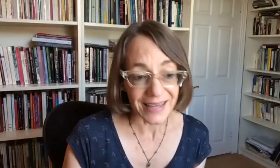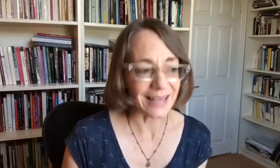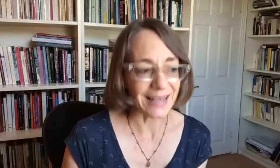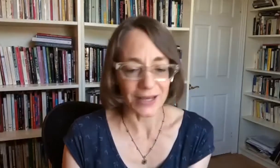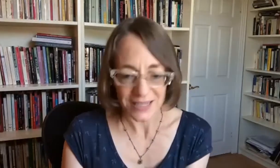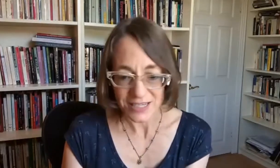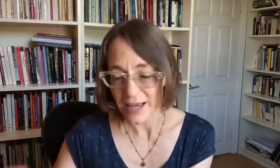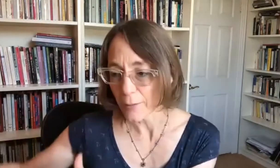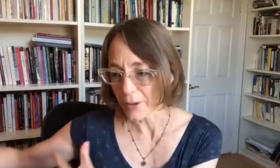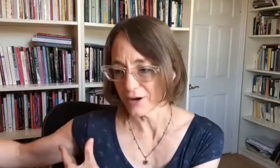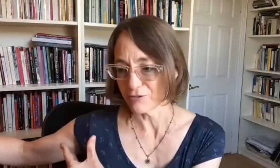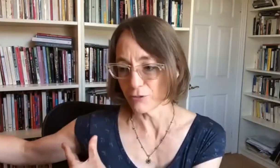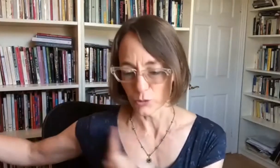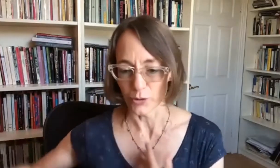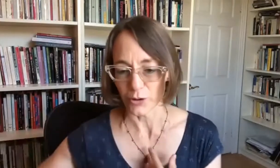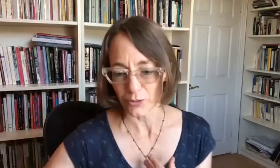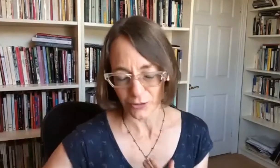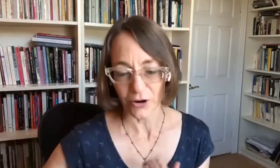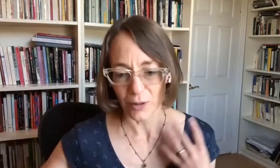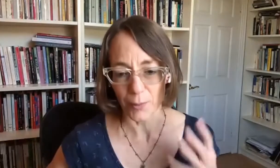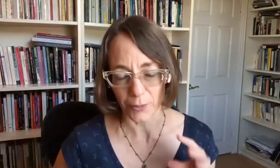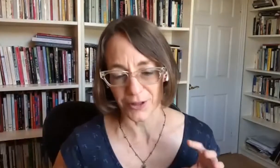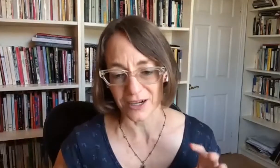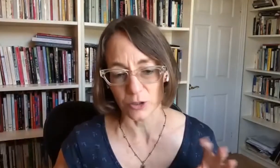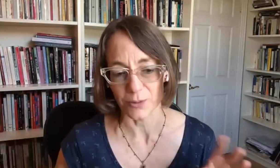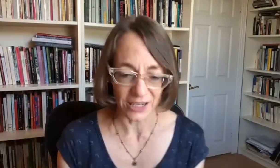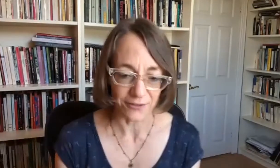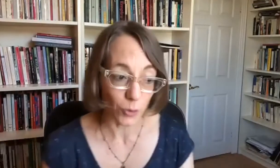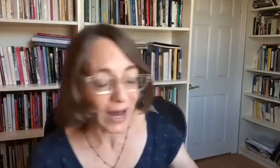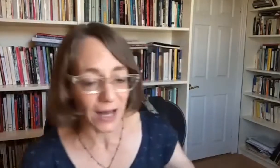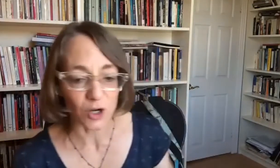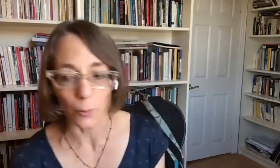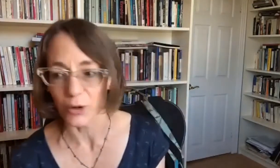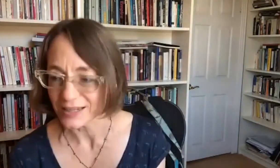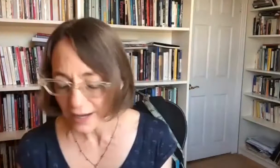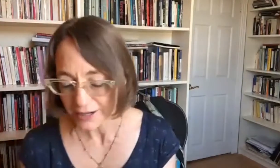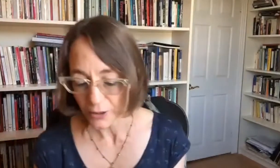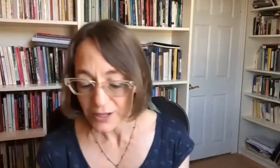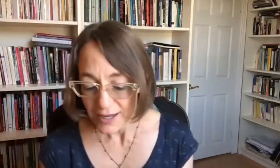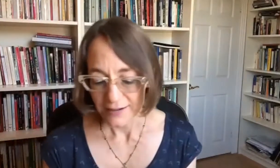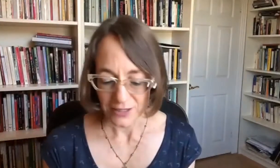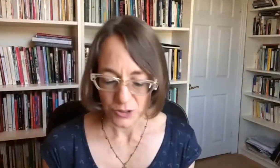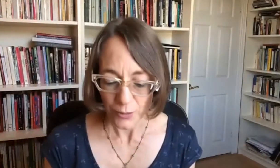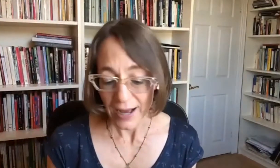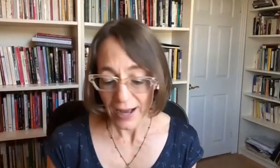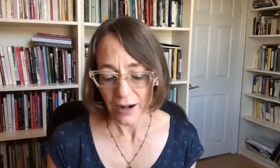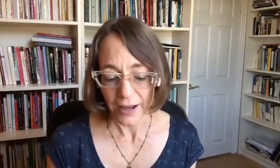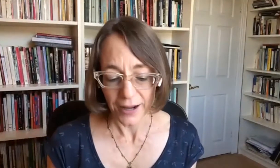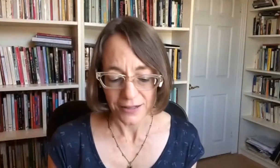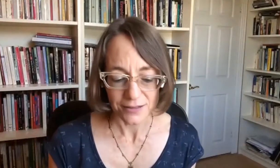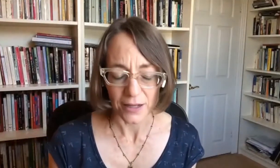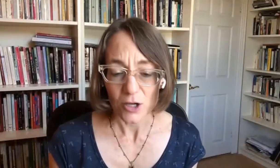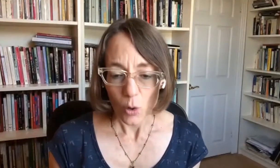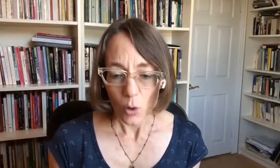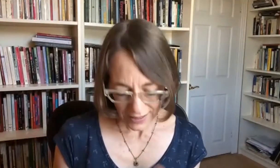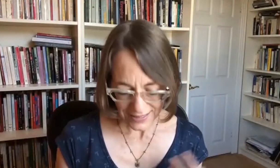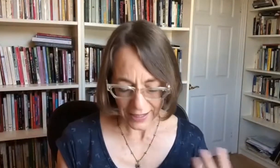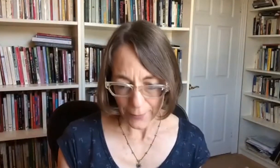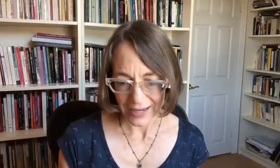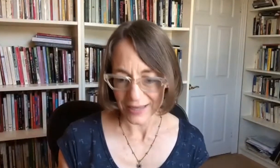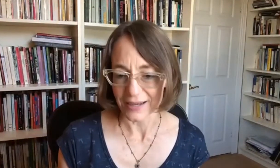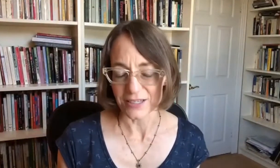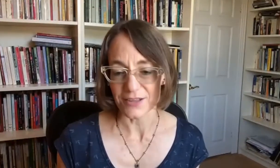Or maybe we could wonder like what would be one for the future as a